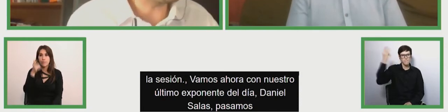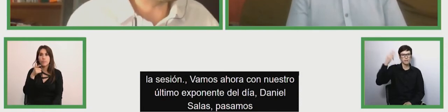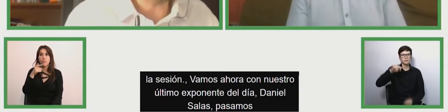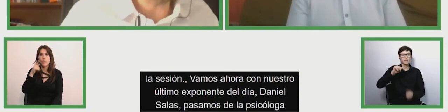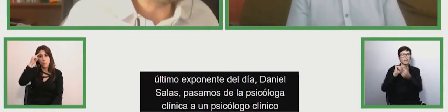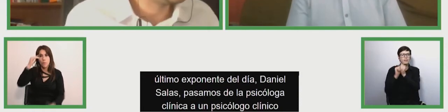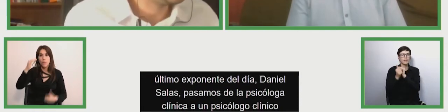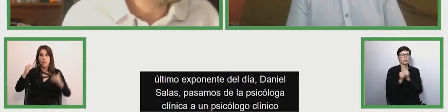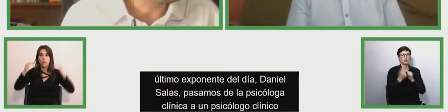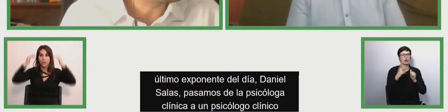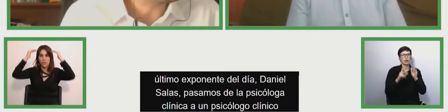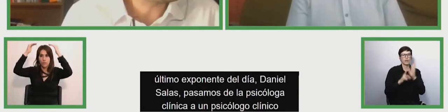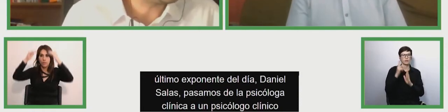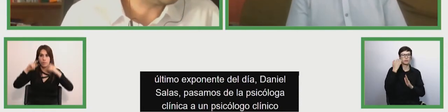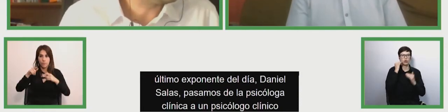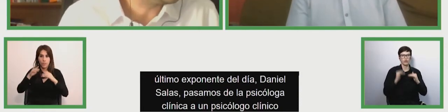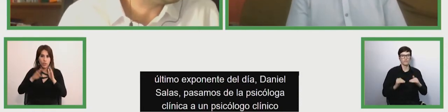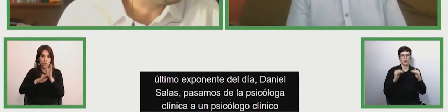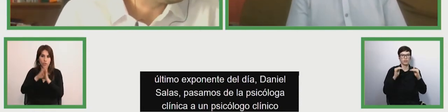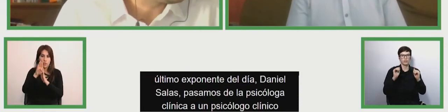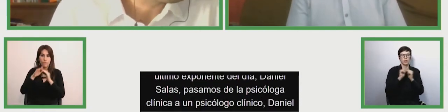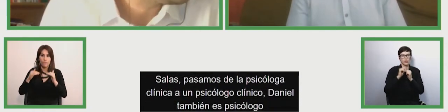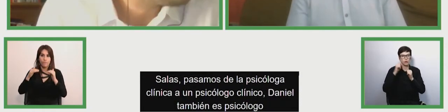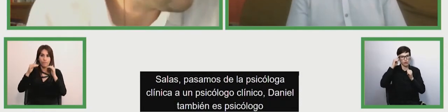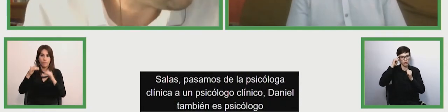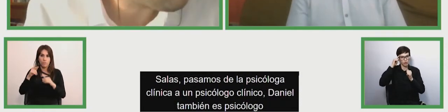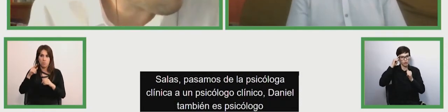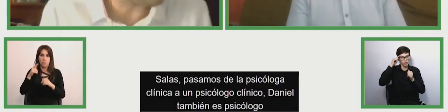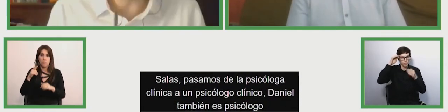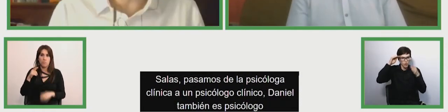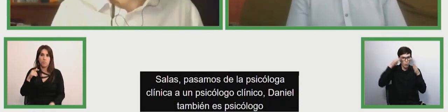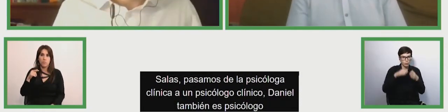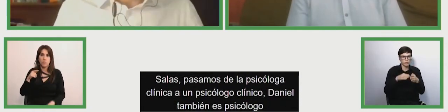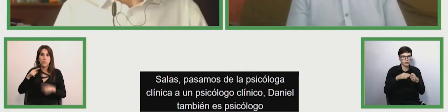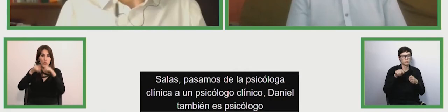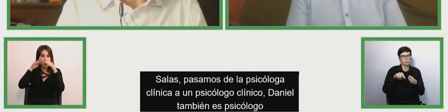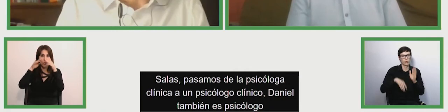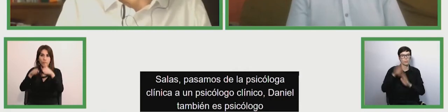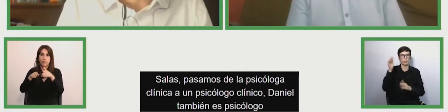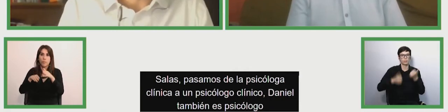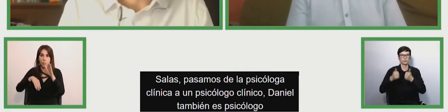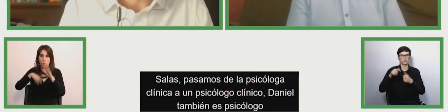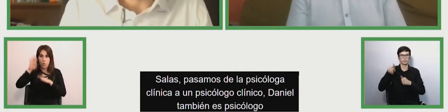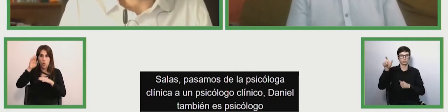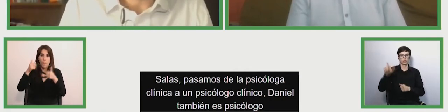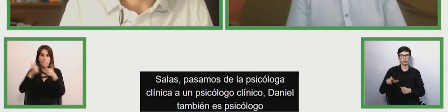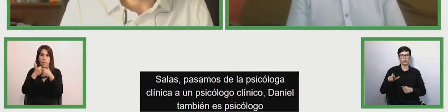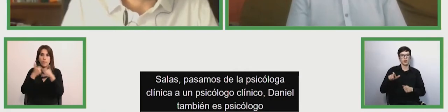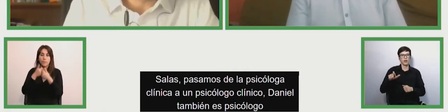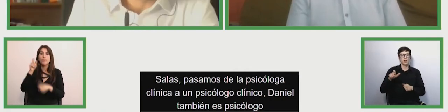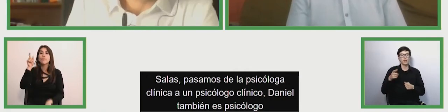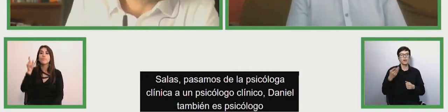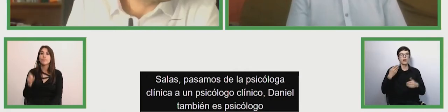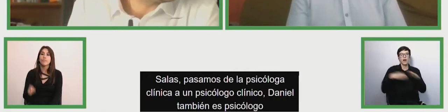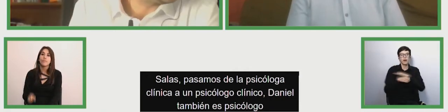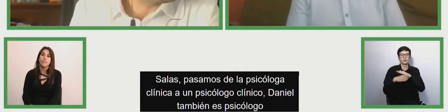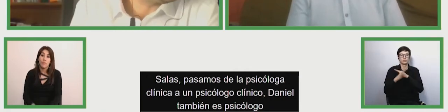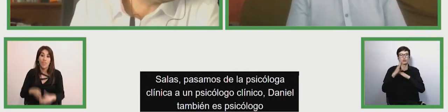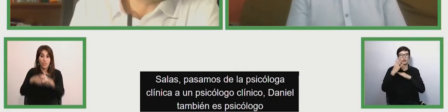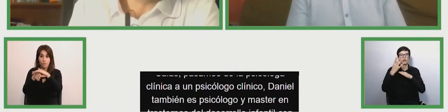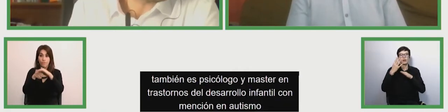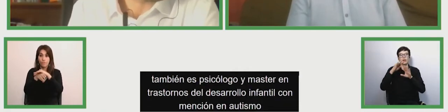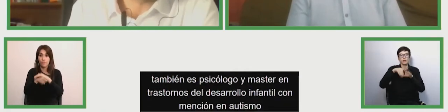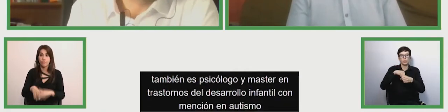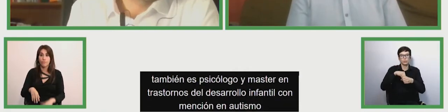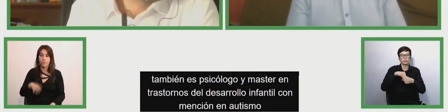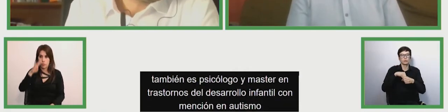master of child development mentioned in autism and wide experience information in to people who have intellectual discapacity